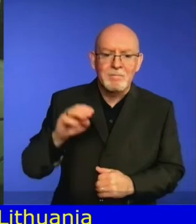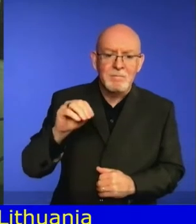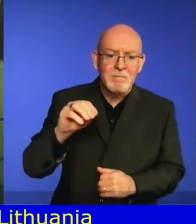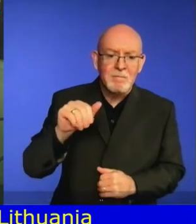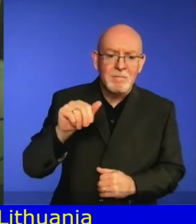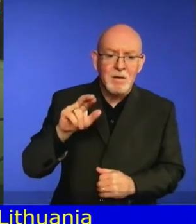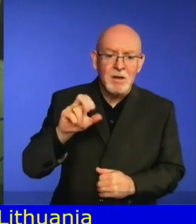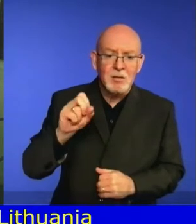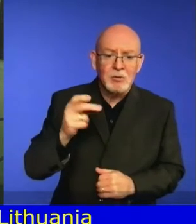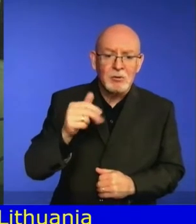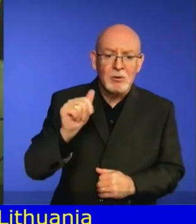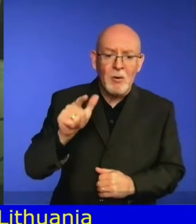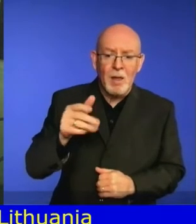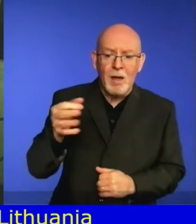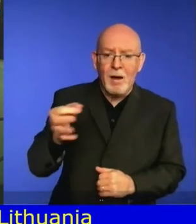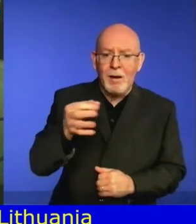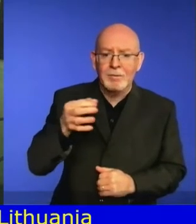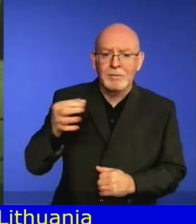Mauritania,